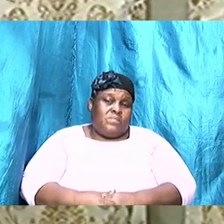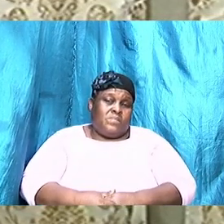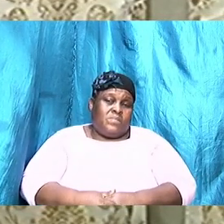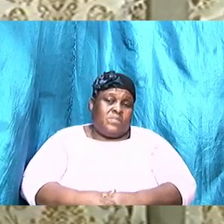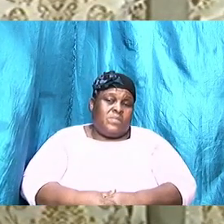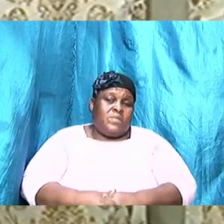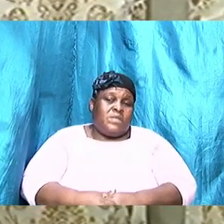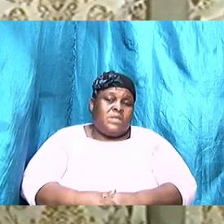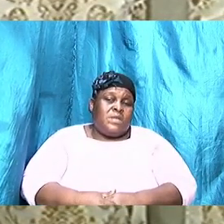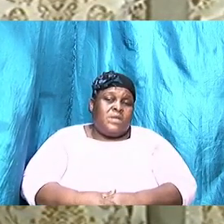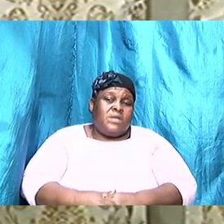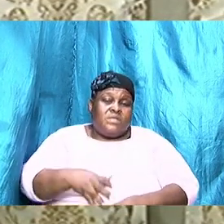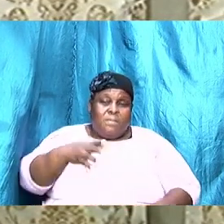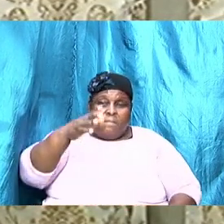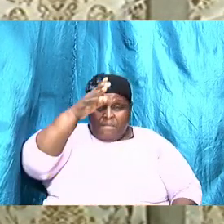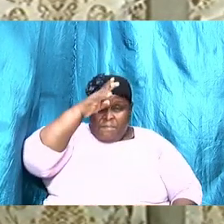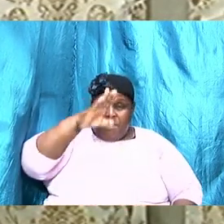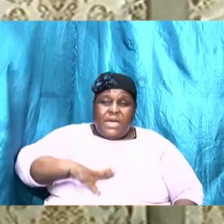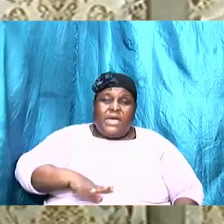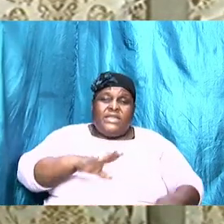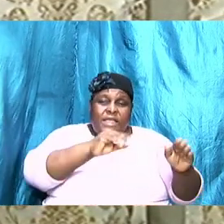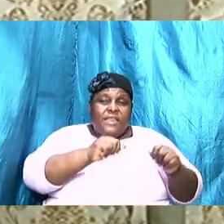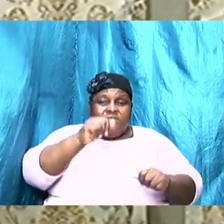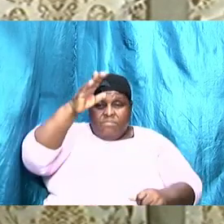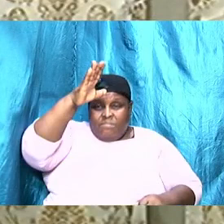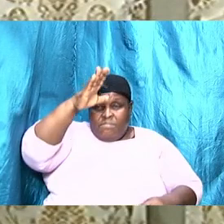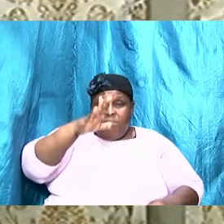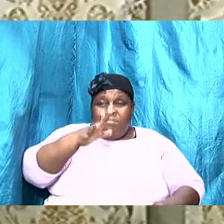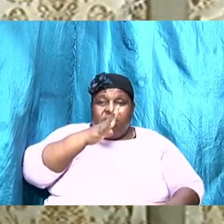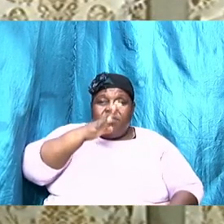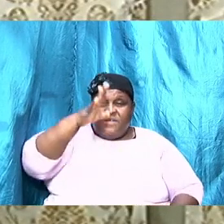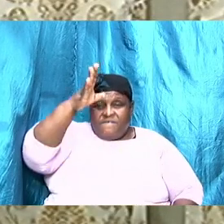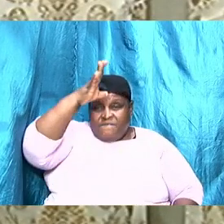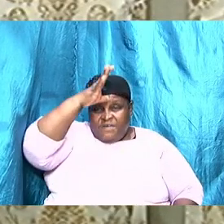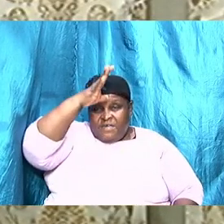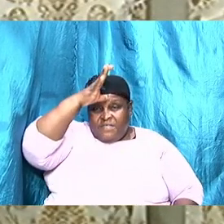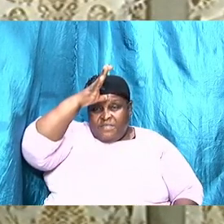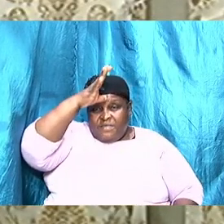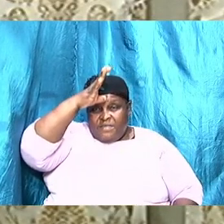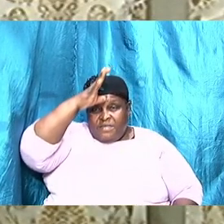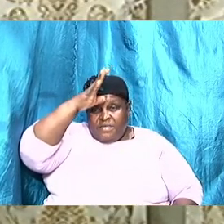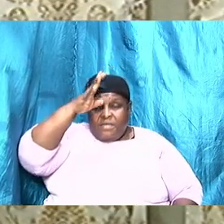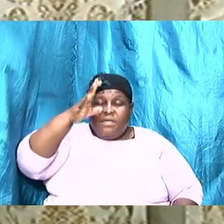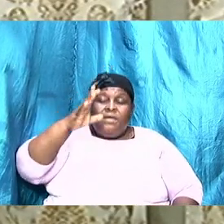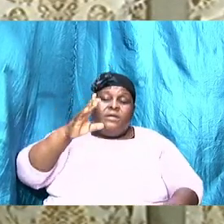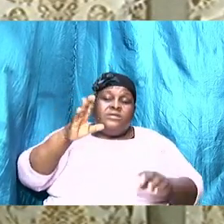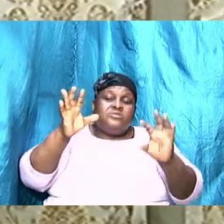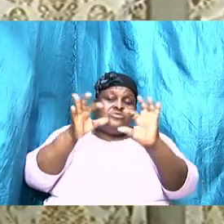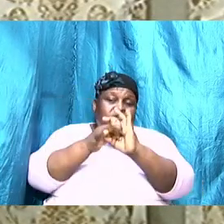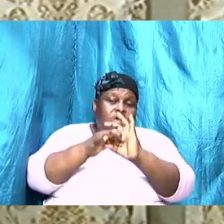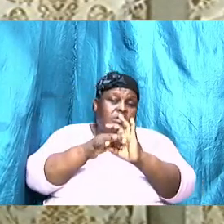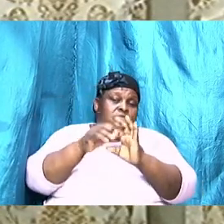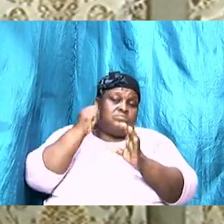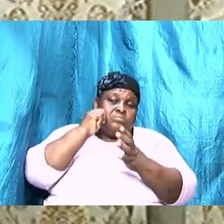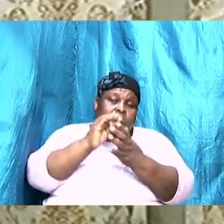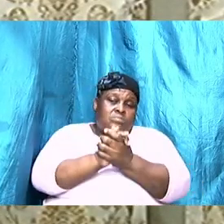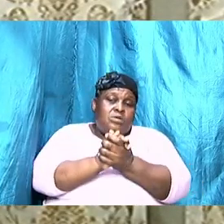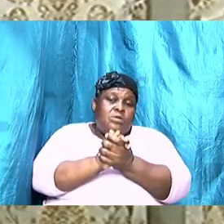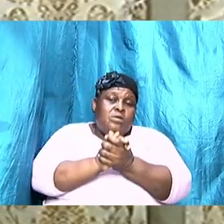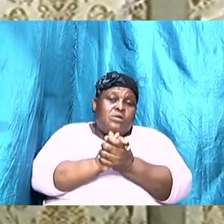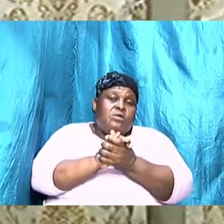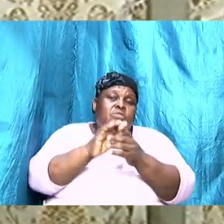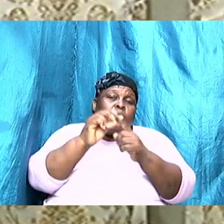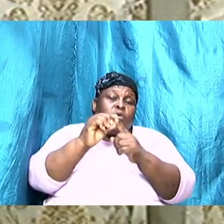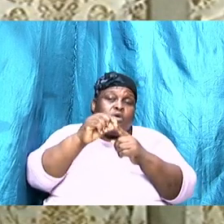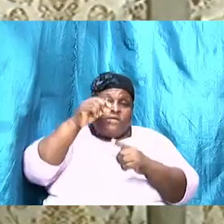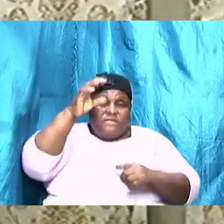source but the man leaves mother and father and then he gets his wife the word father is